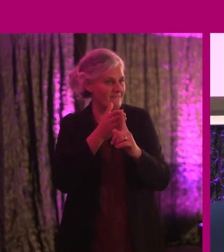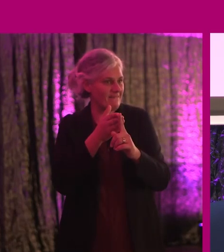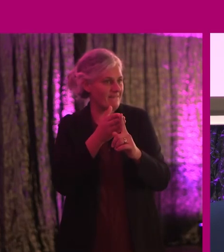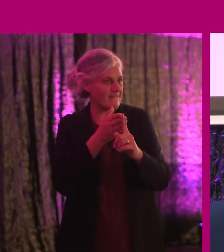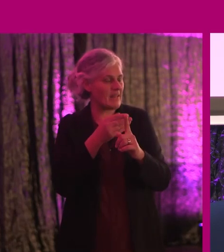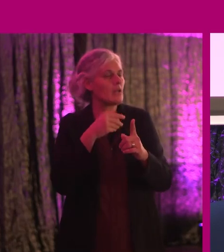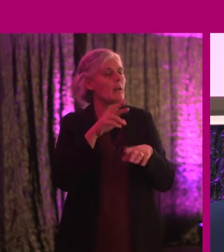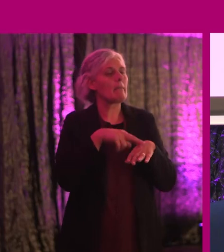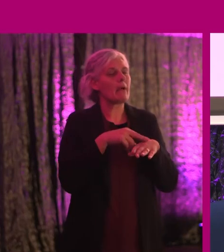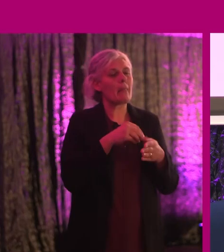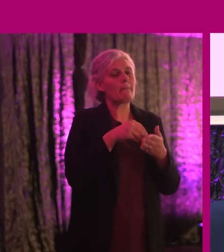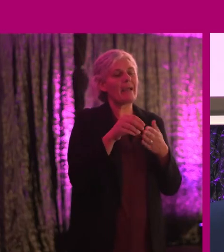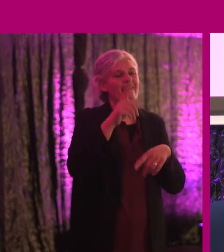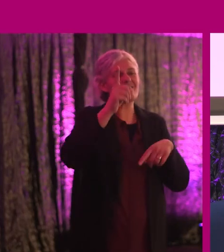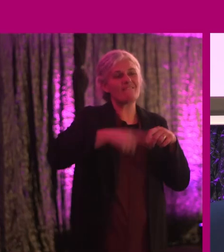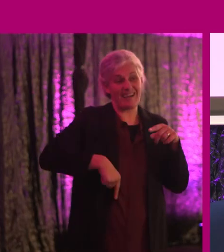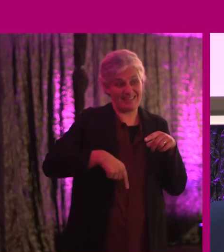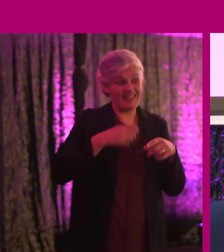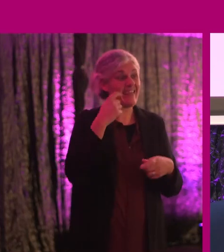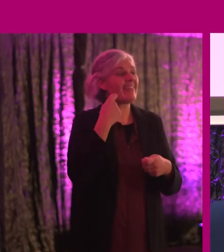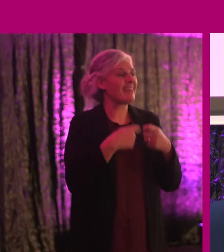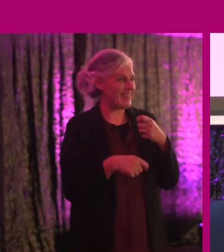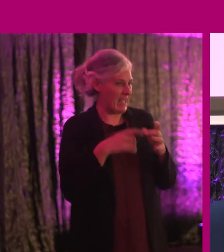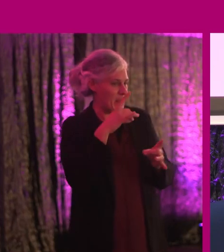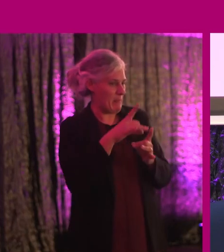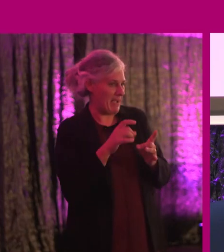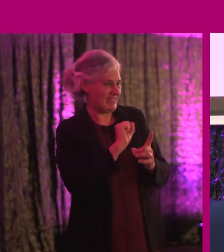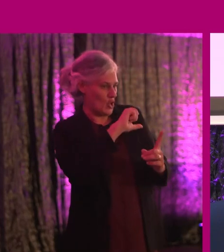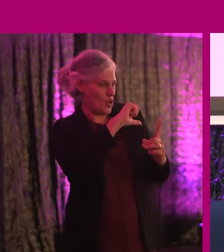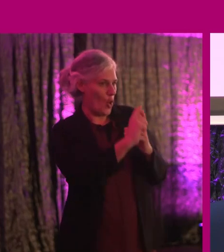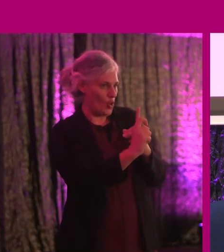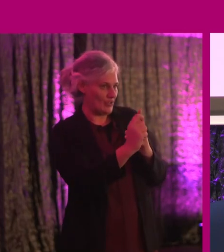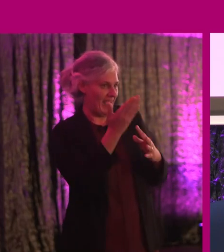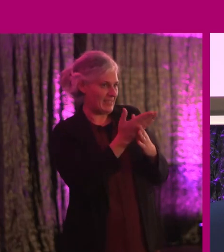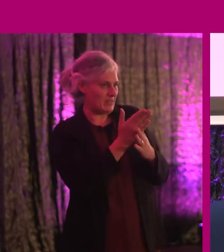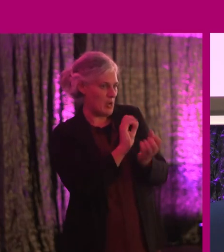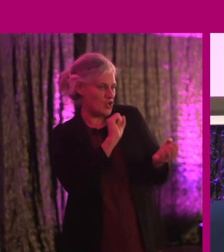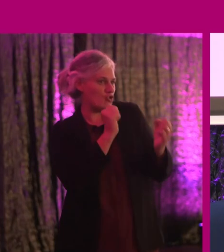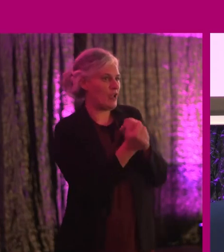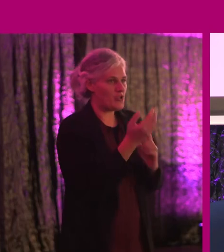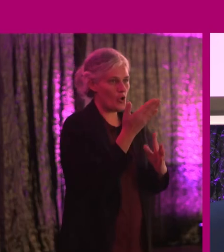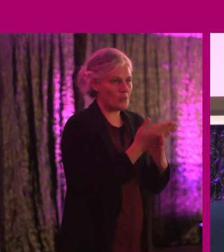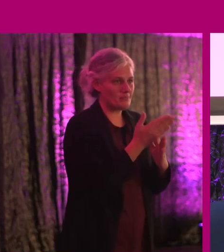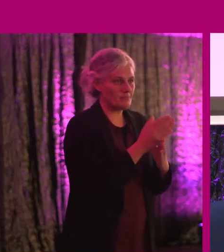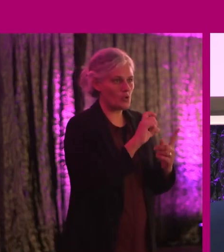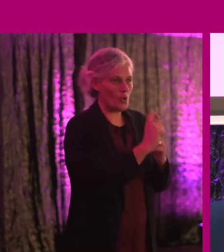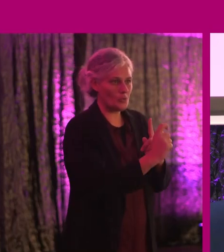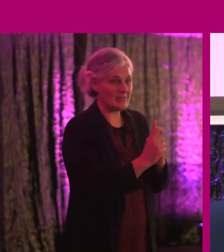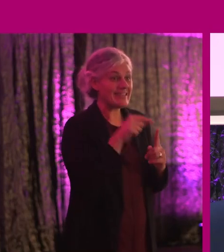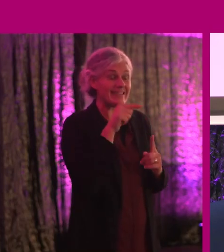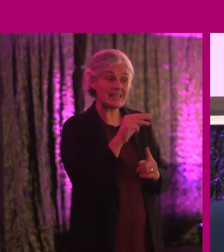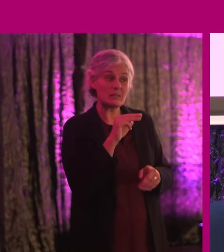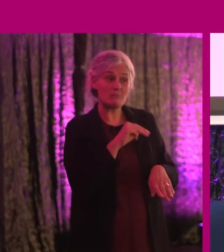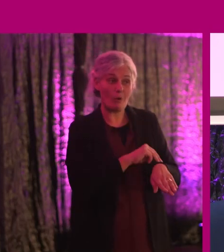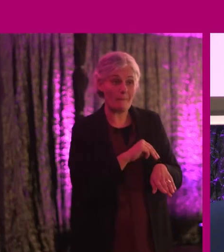pay a fine than actually make their cultures and their companies accessible and inclusive. Now, there you go. There's the problem.